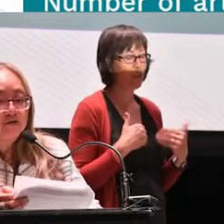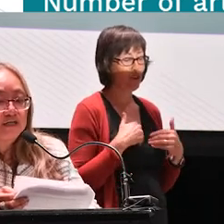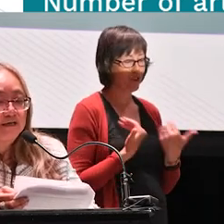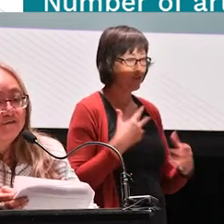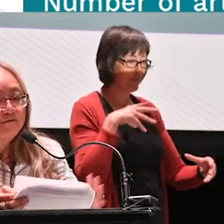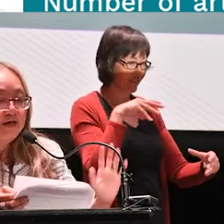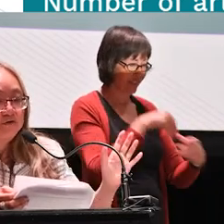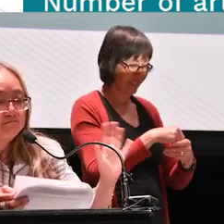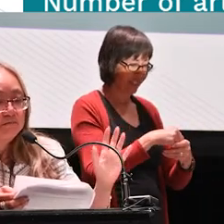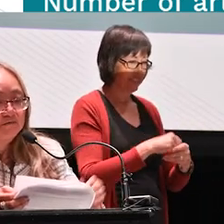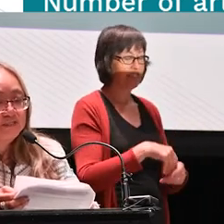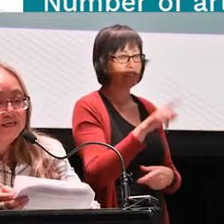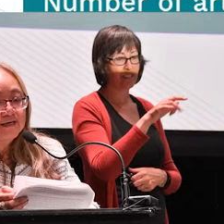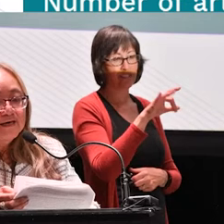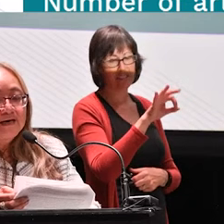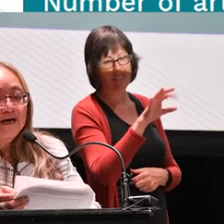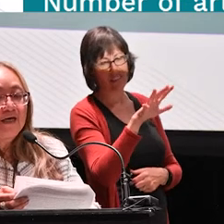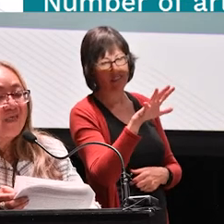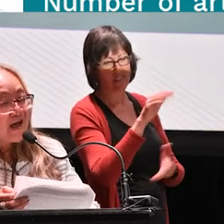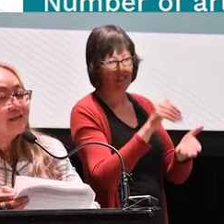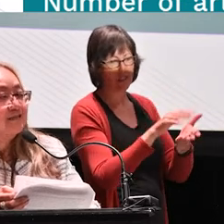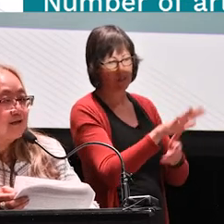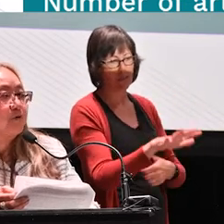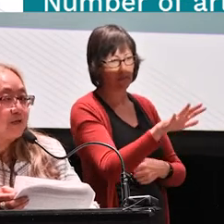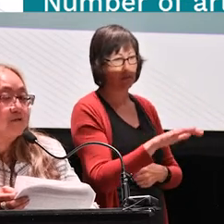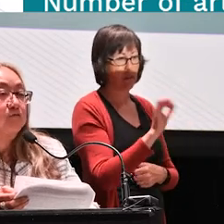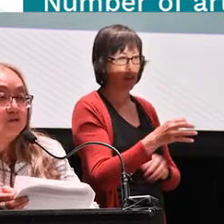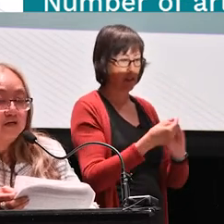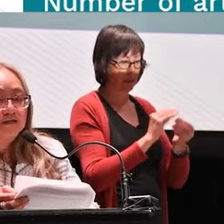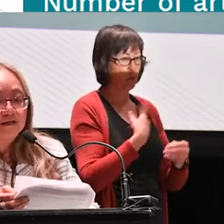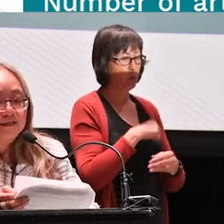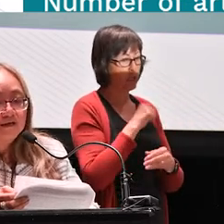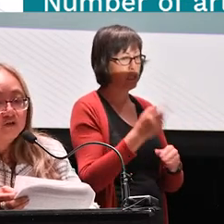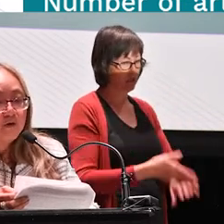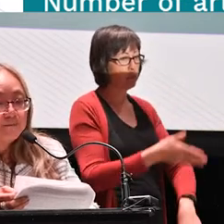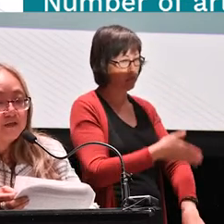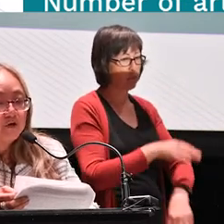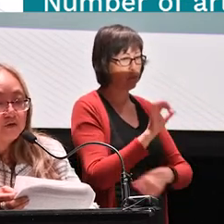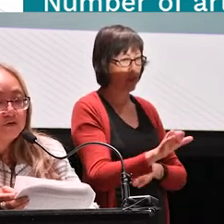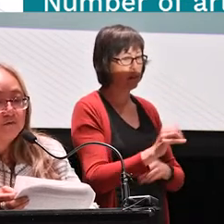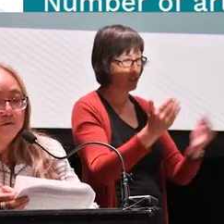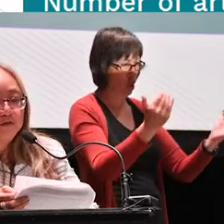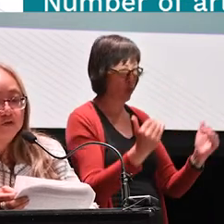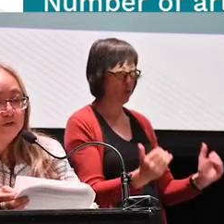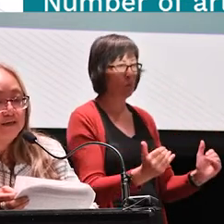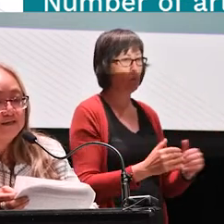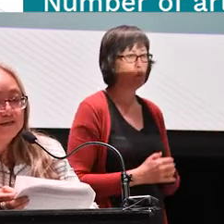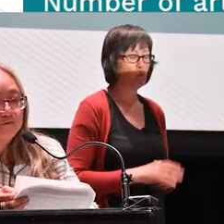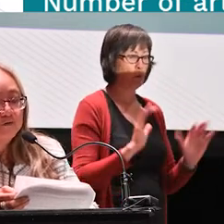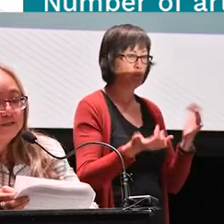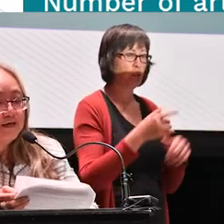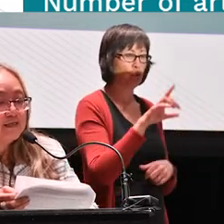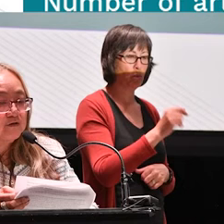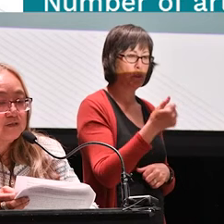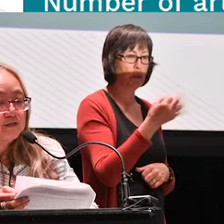of 195,000, give or take. That is a number we need to work on. That is quite a bit lower than what it was in 2019,